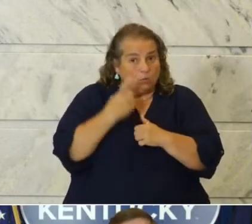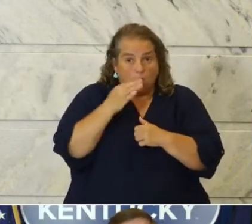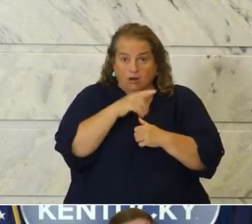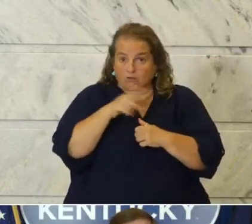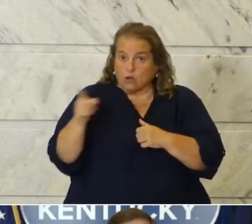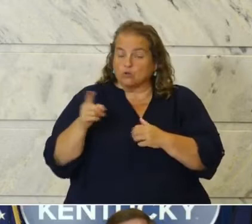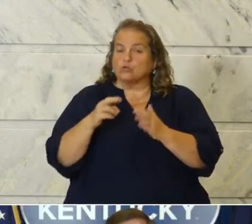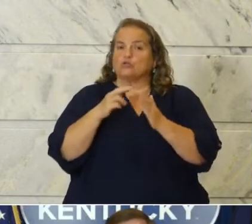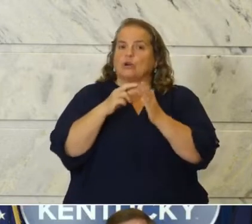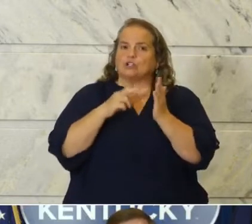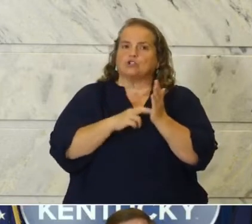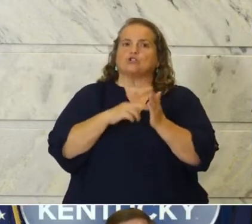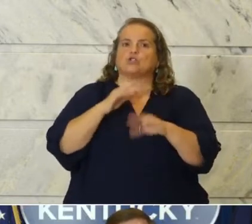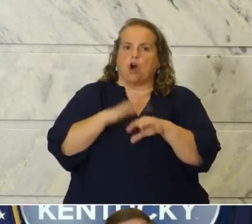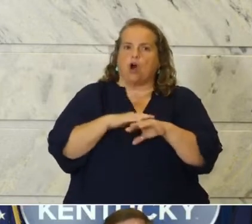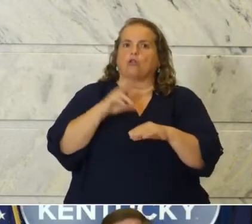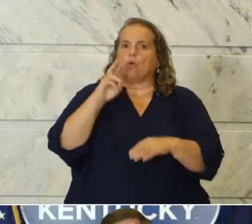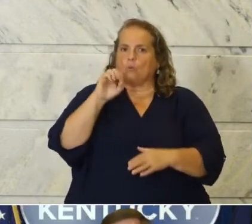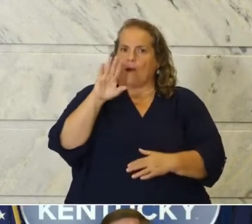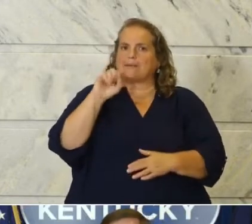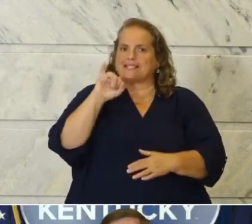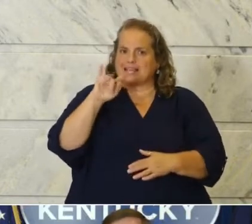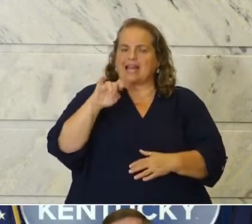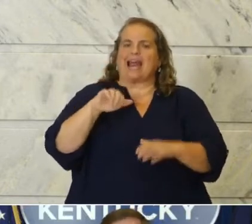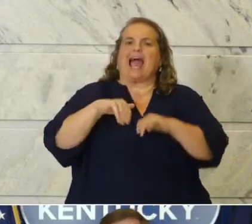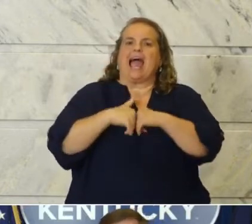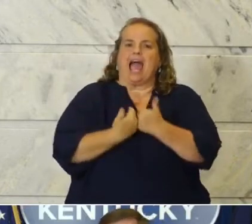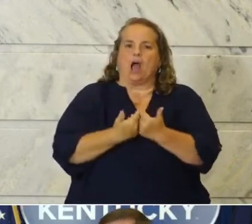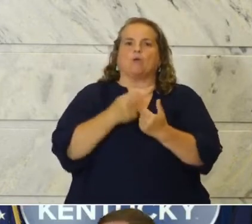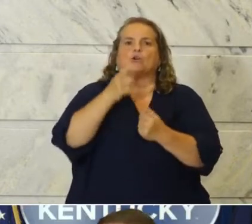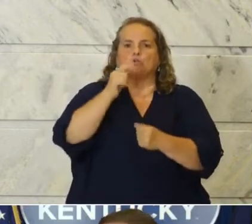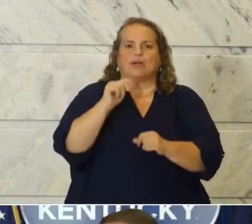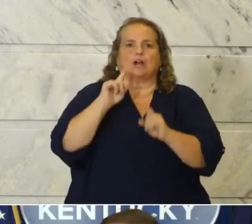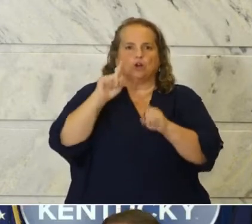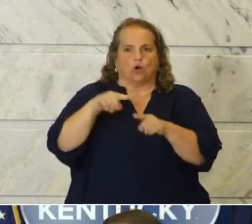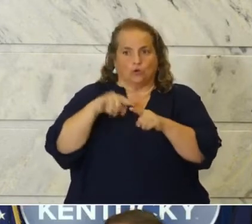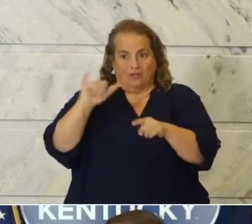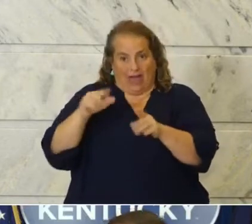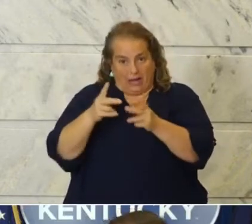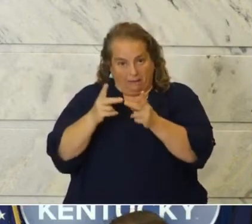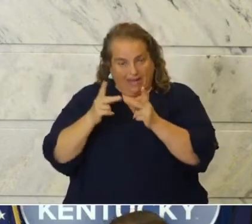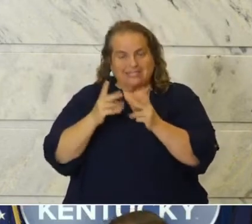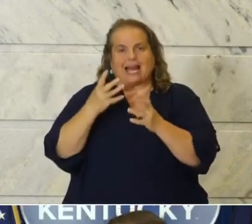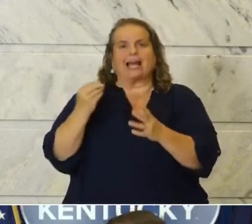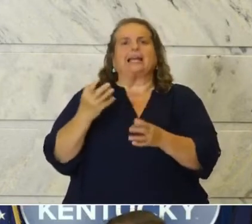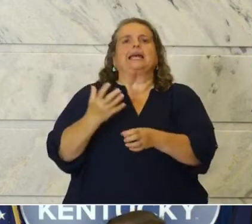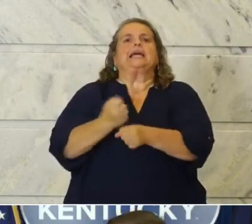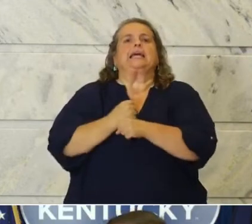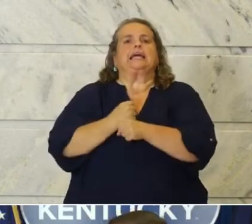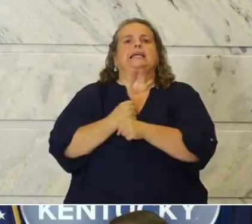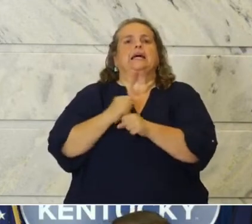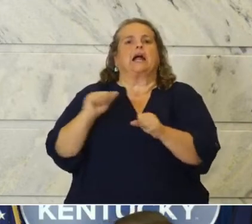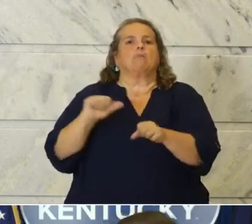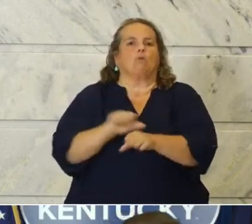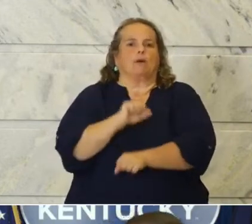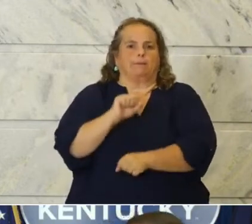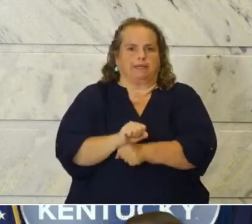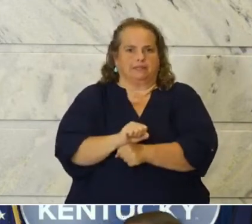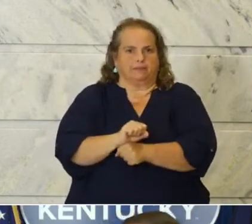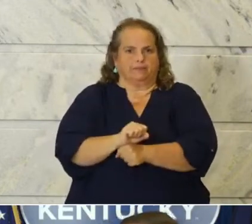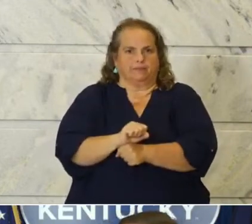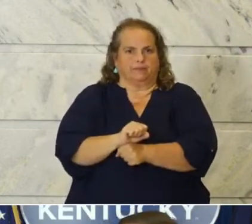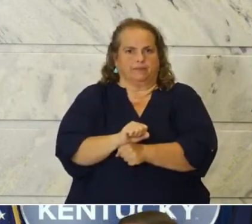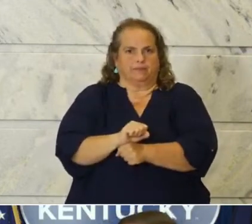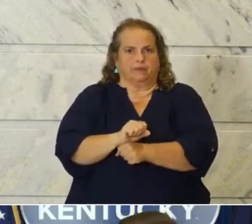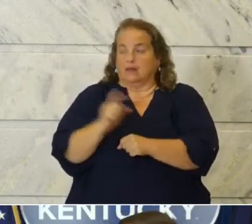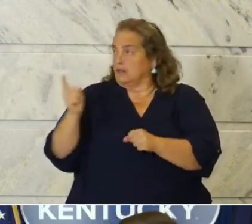registered on the website with how you go to that place and get an appointment. And this